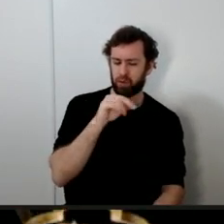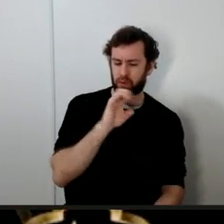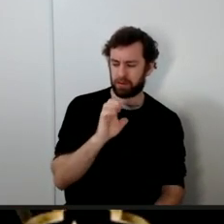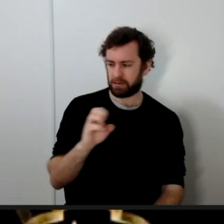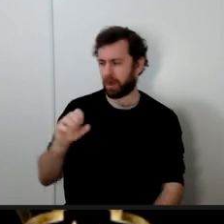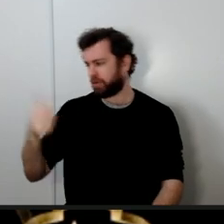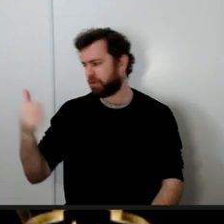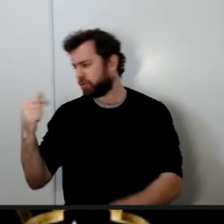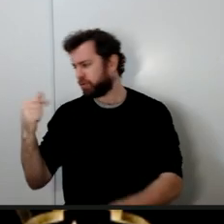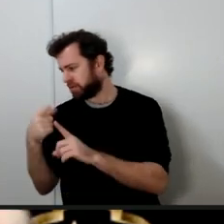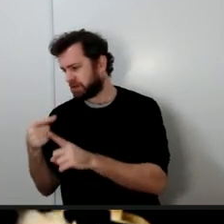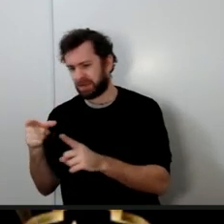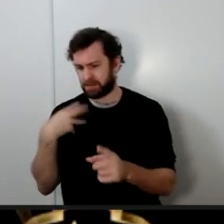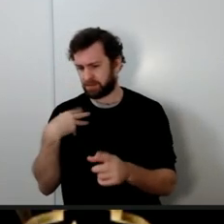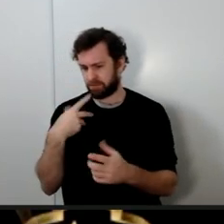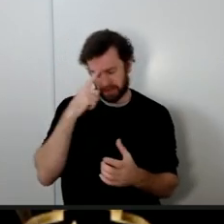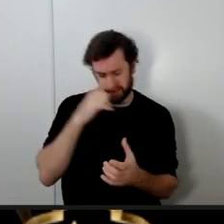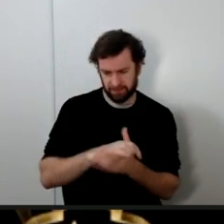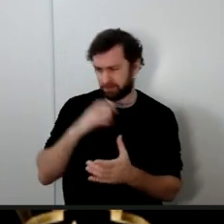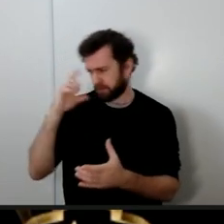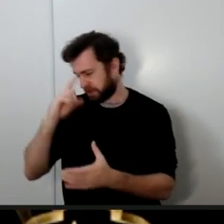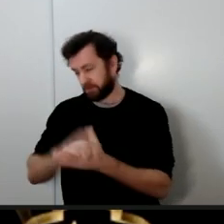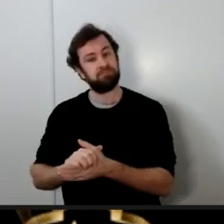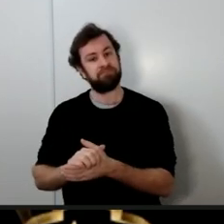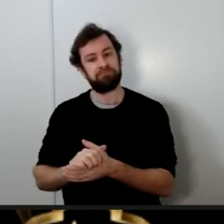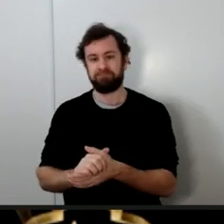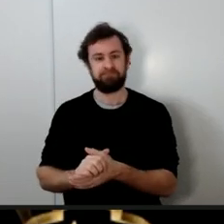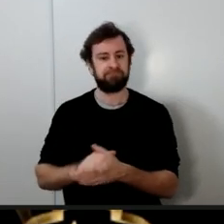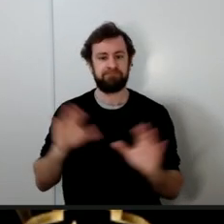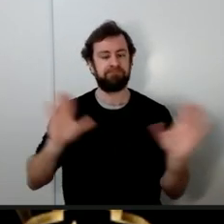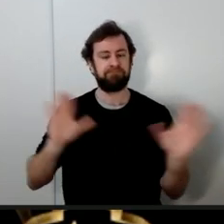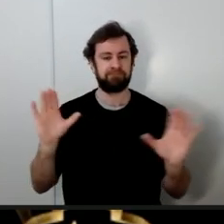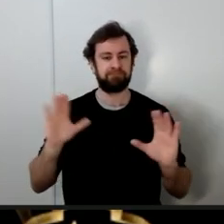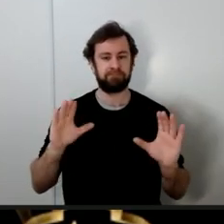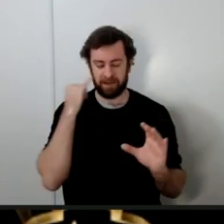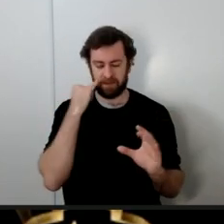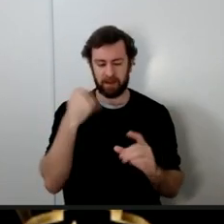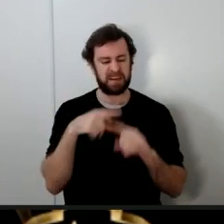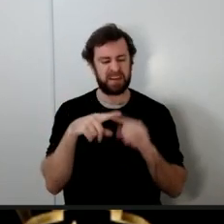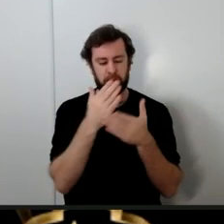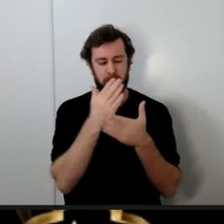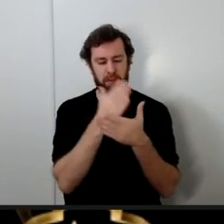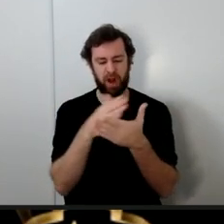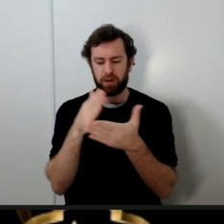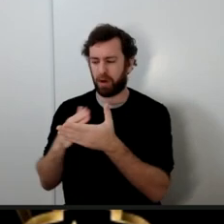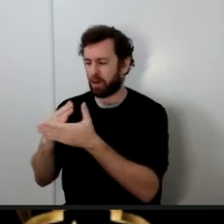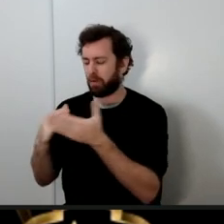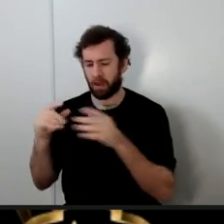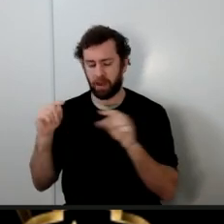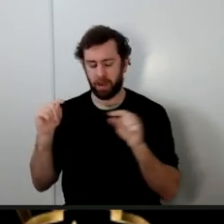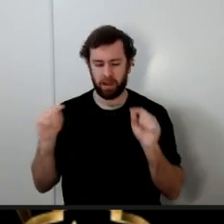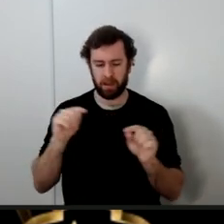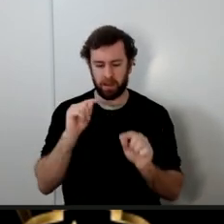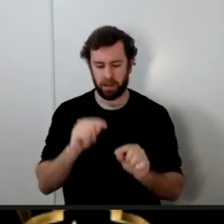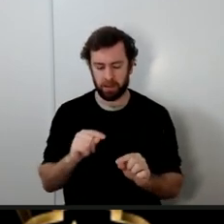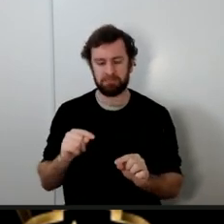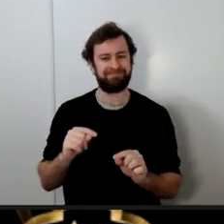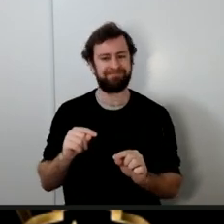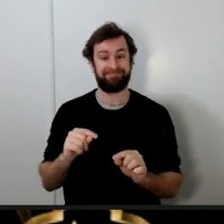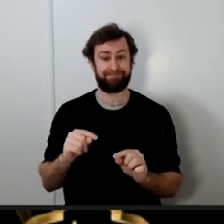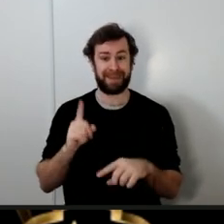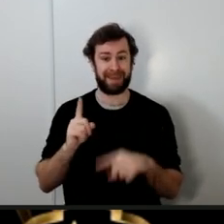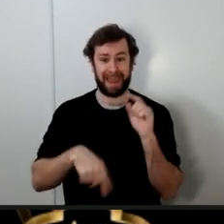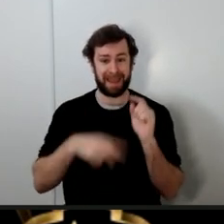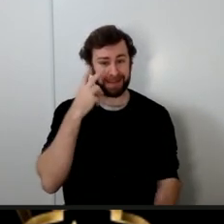together when you put the pieces together there is no shadow of a doubt that an attack happened on the house of Lady Fatima